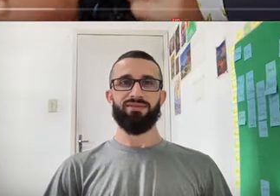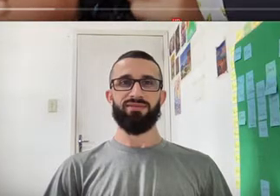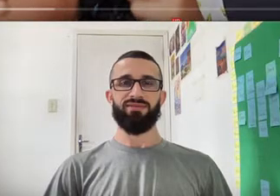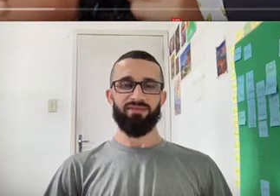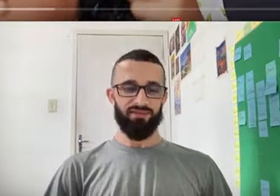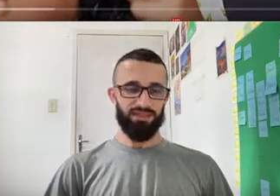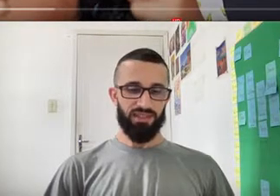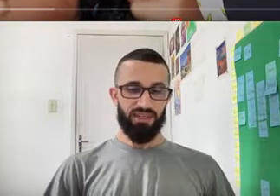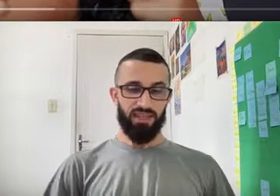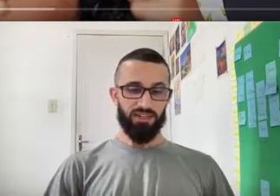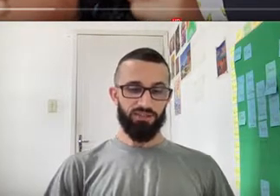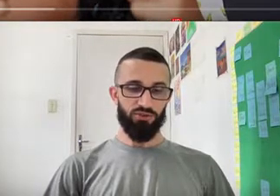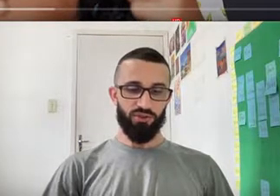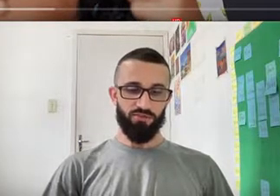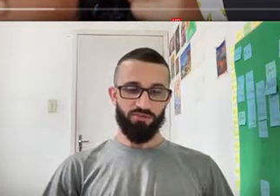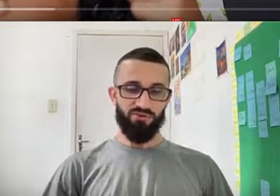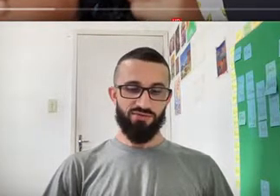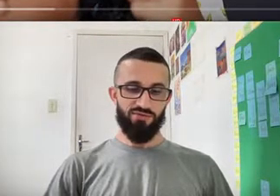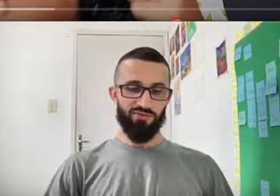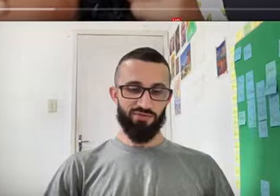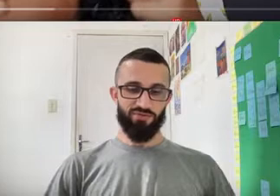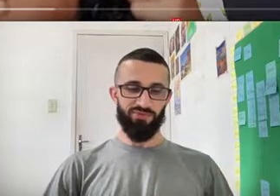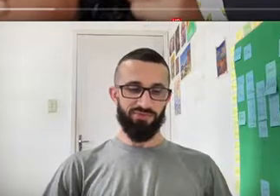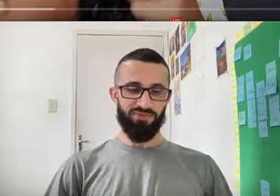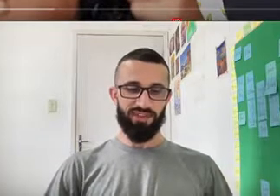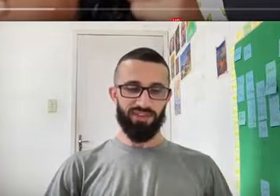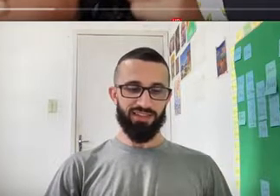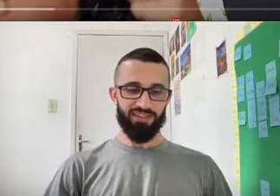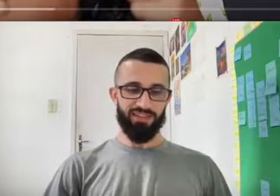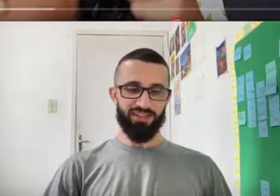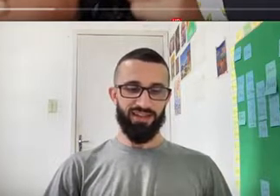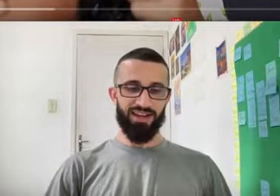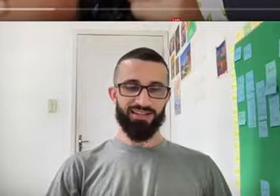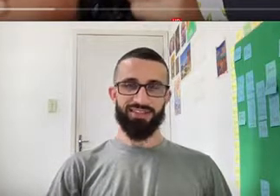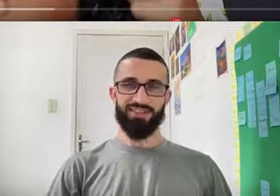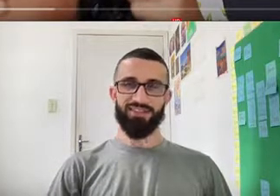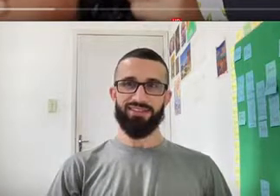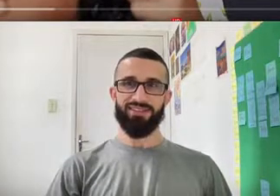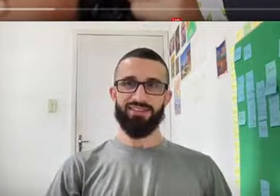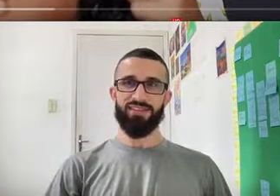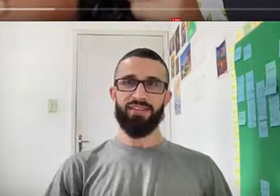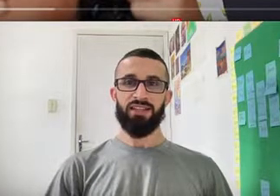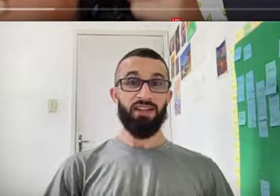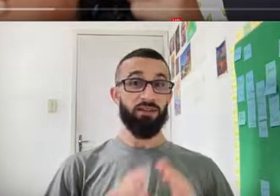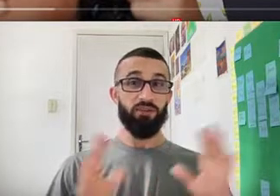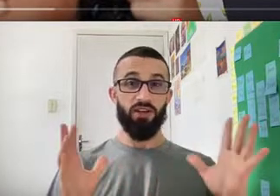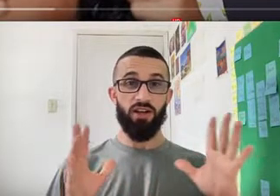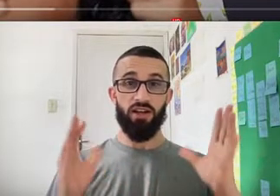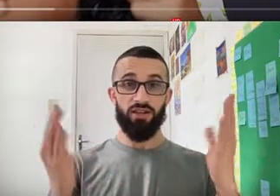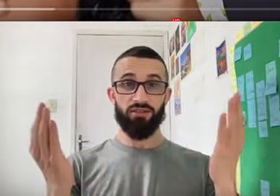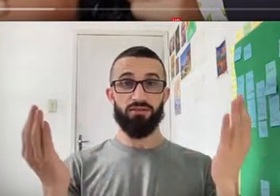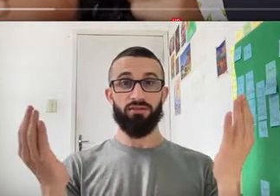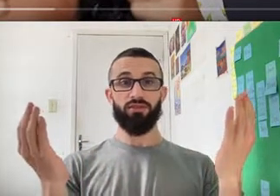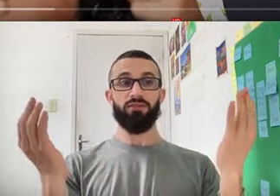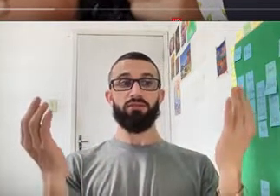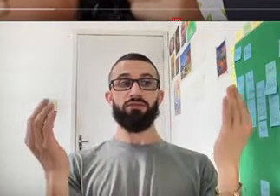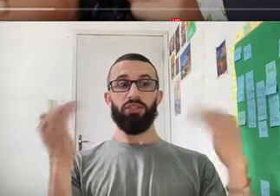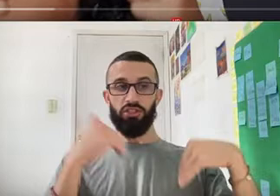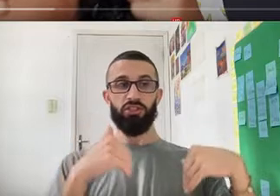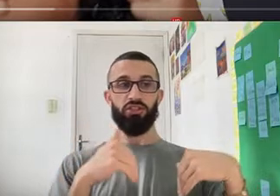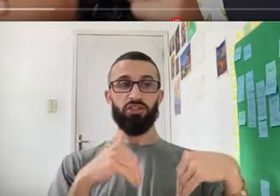A Nat Ajuda Muito Aqui A Nat It Helps A Lot